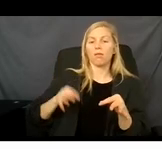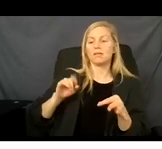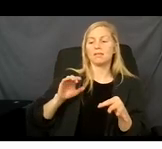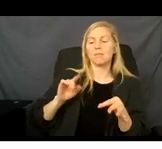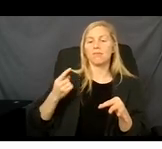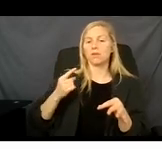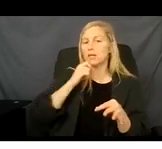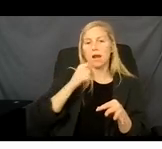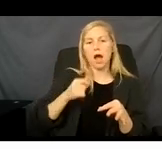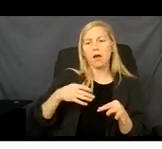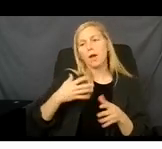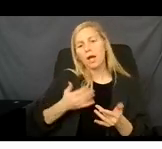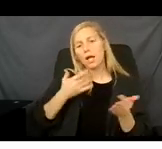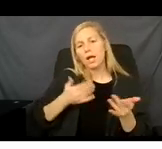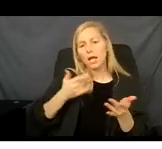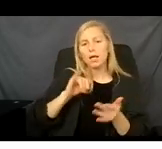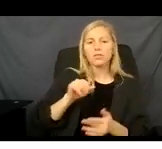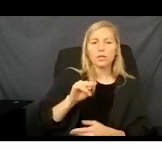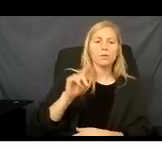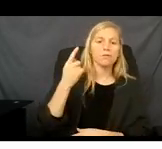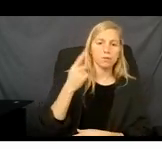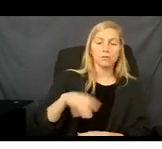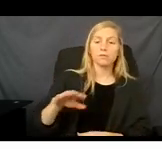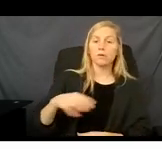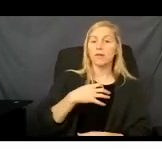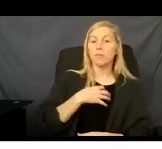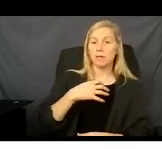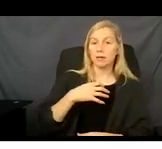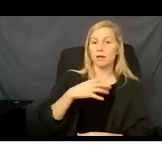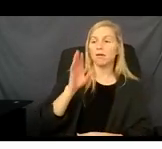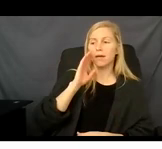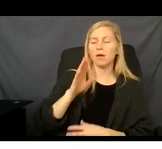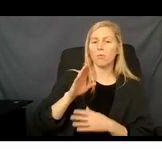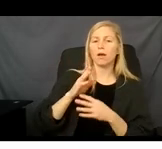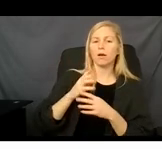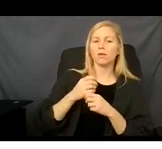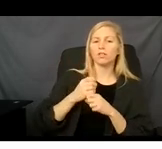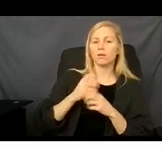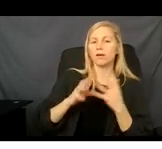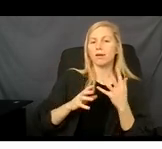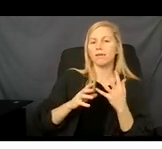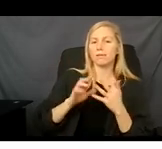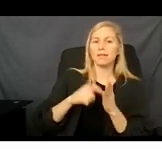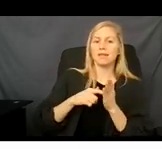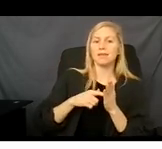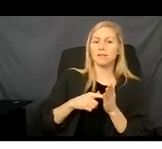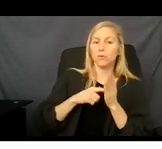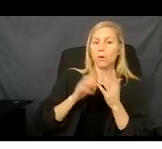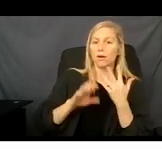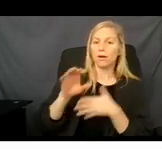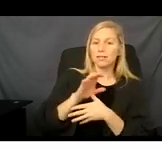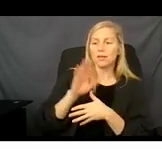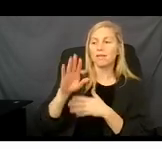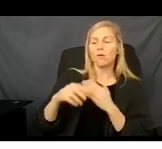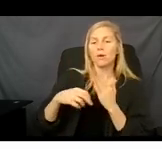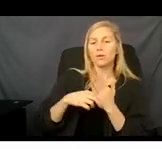appeal in the system that will generate the necessary criteria for a ticket to be submitted to have your Medicaid